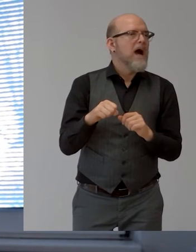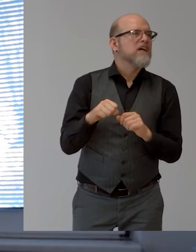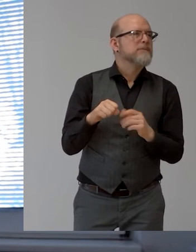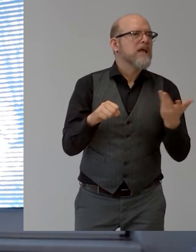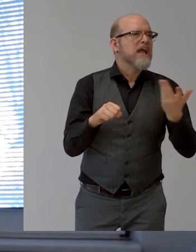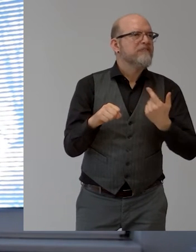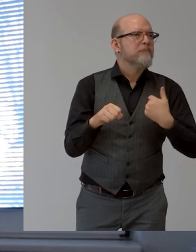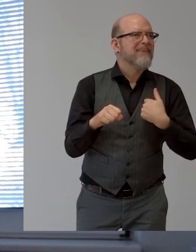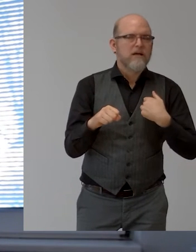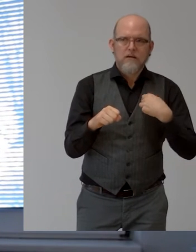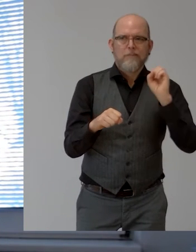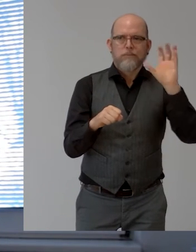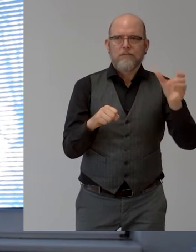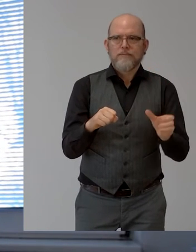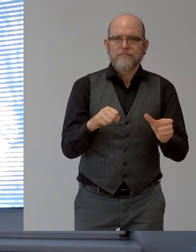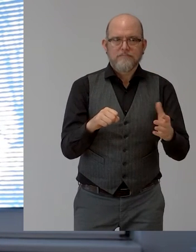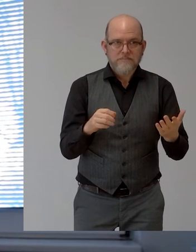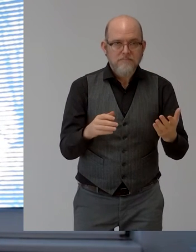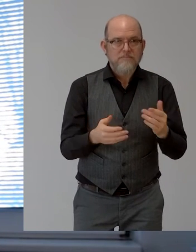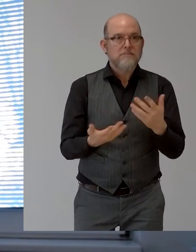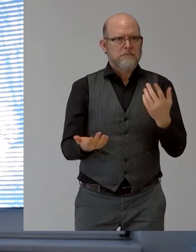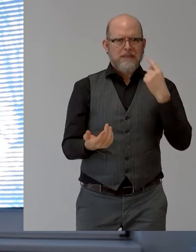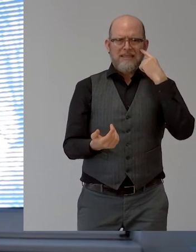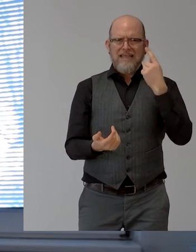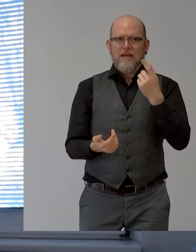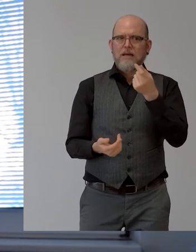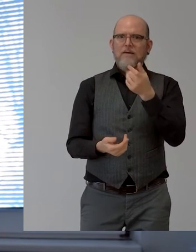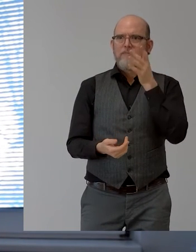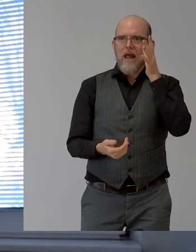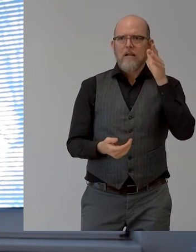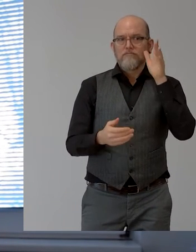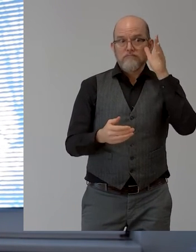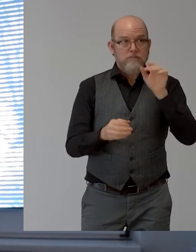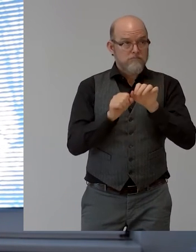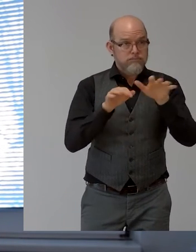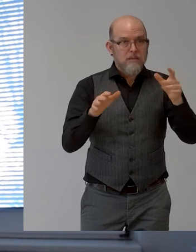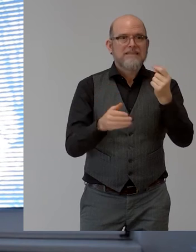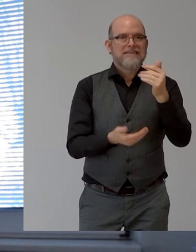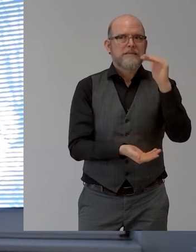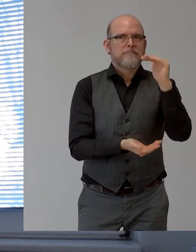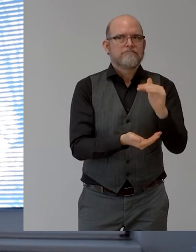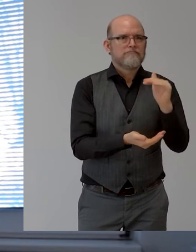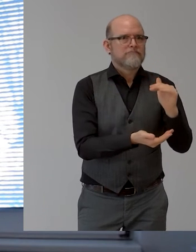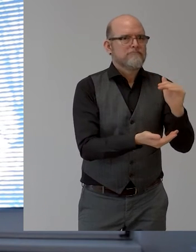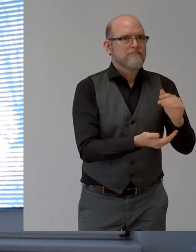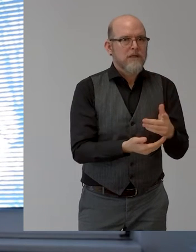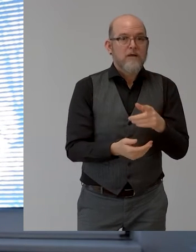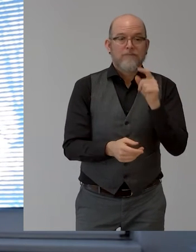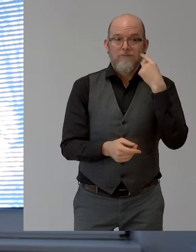available and reduces the cost of assistive technologies and solutions for people with disabilities. So I see there's a big